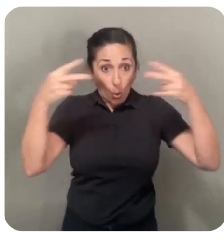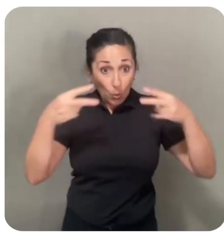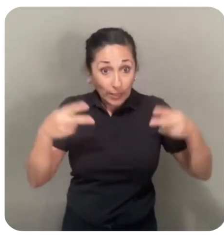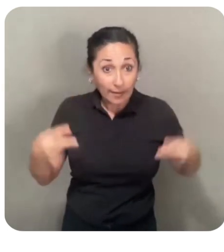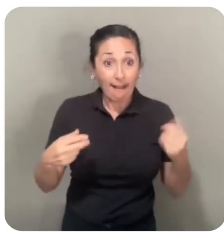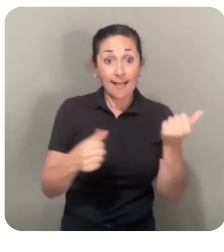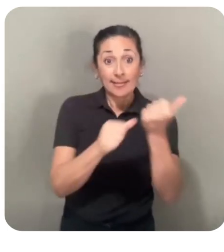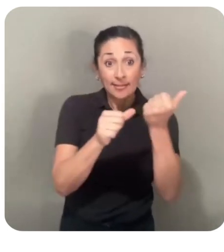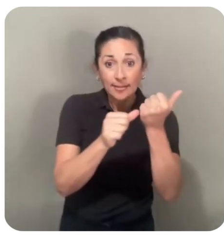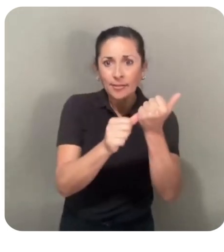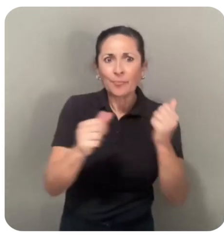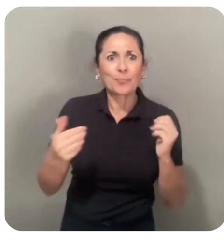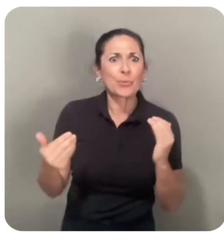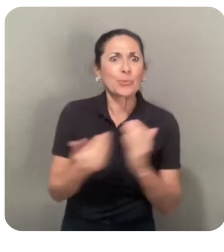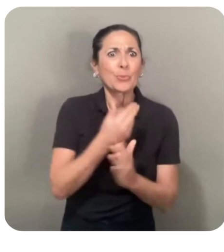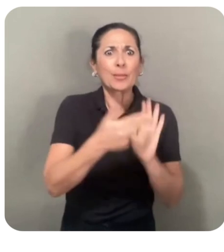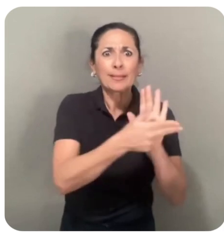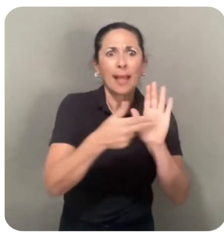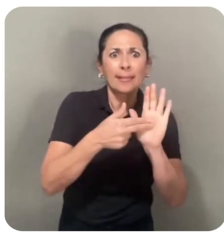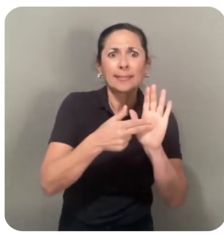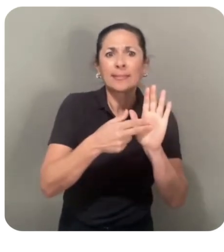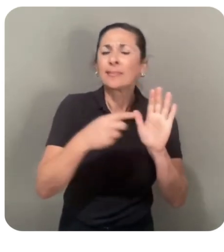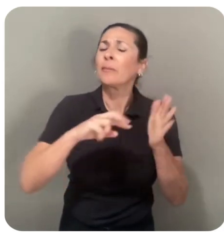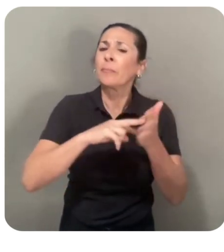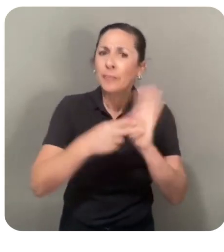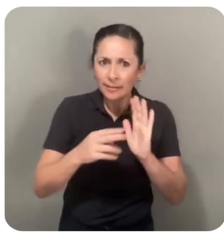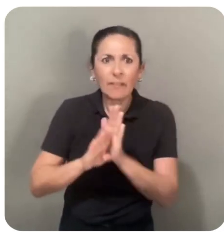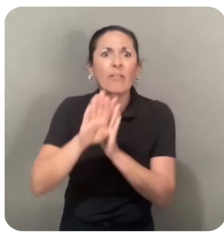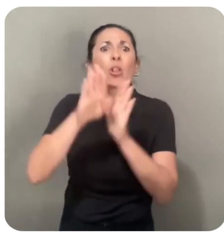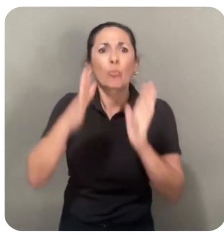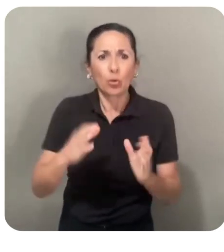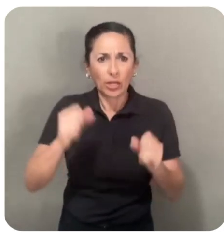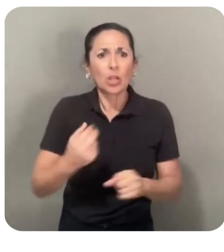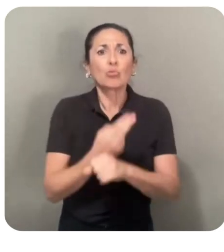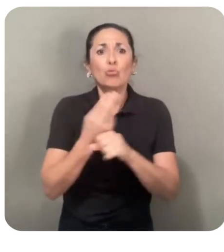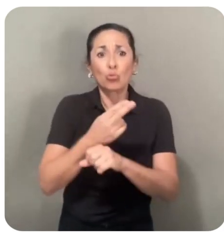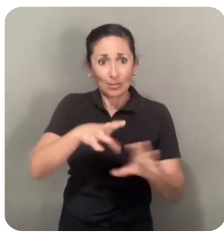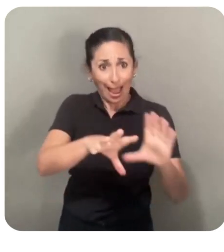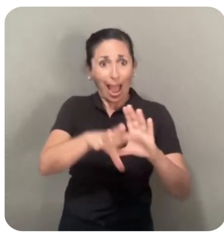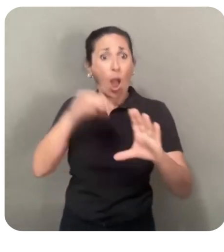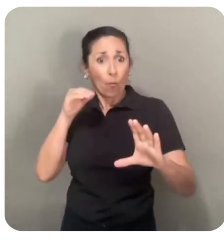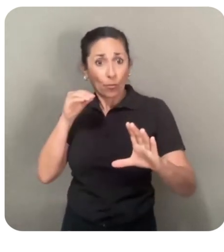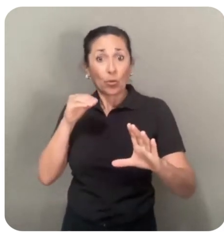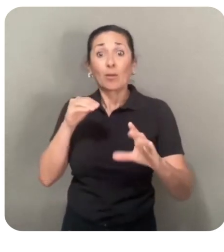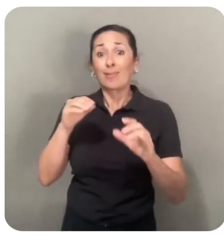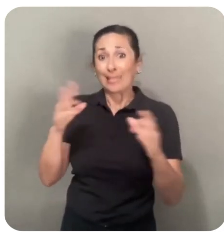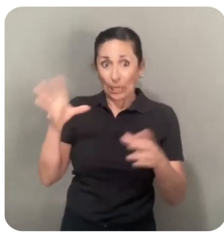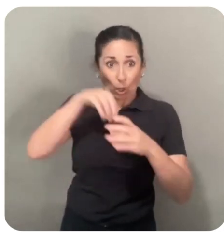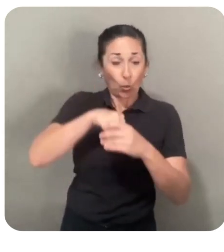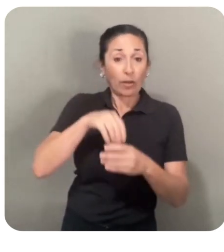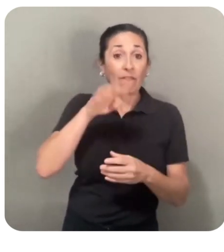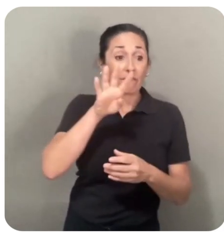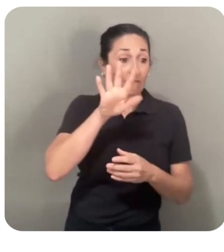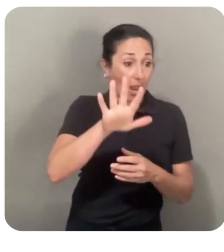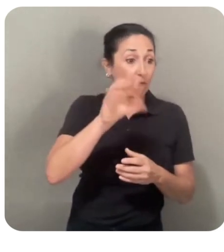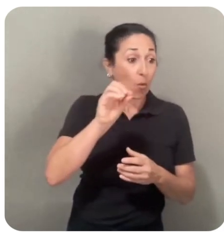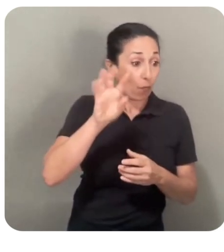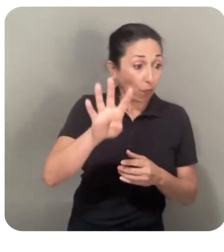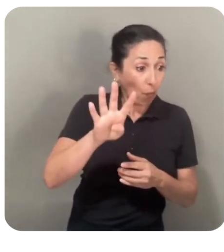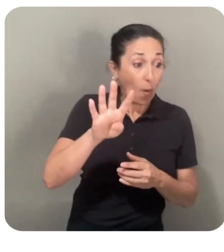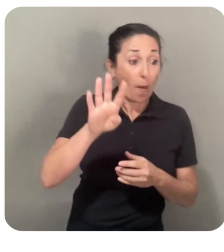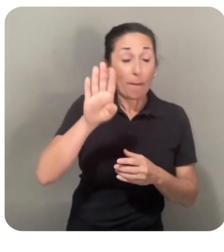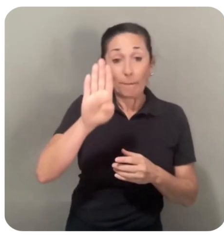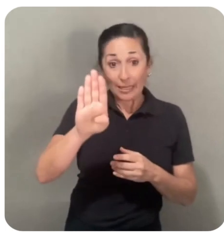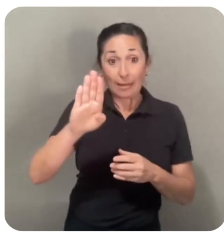with our new licensing terms, developers can now use Llama model outputs, including our 405b model, to improve